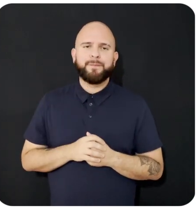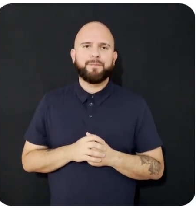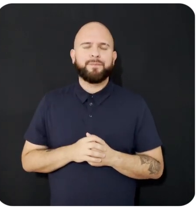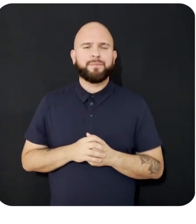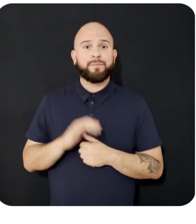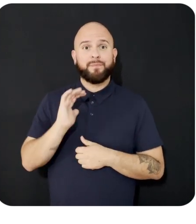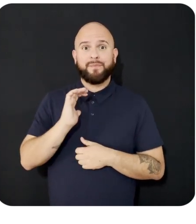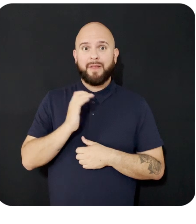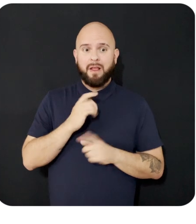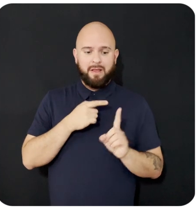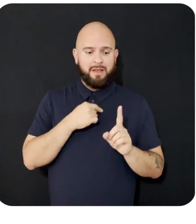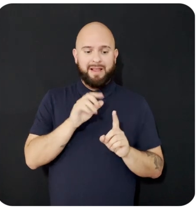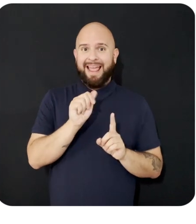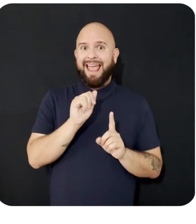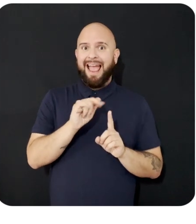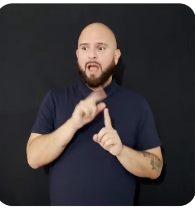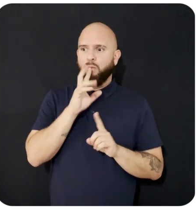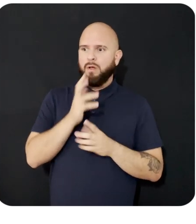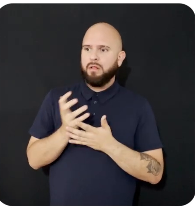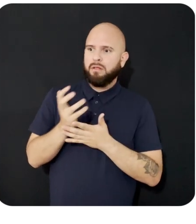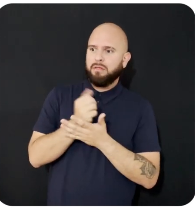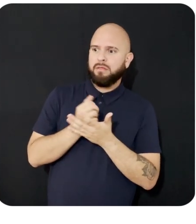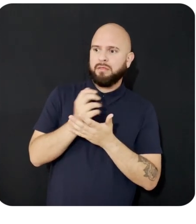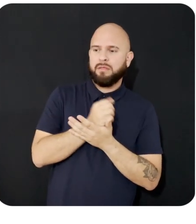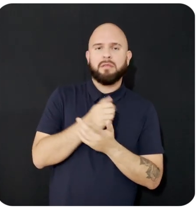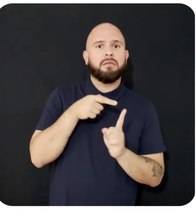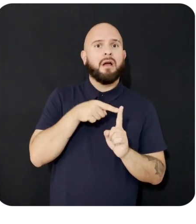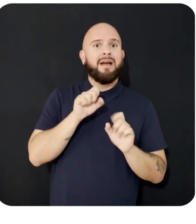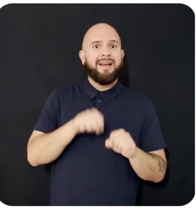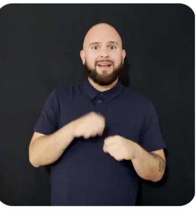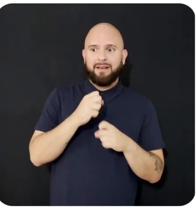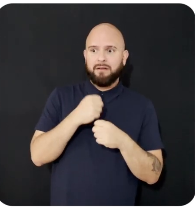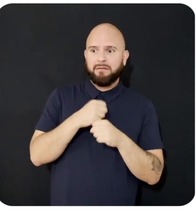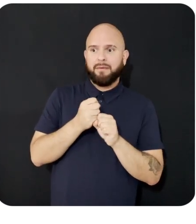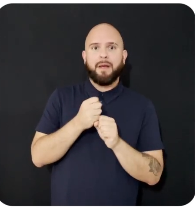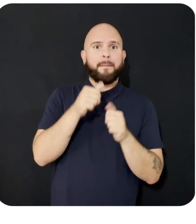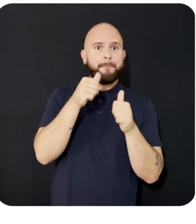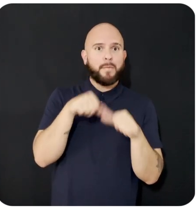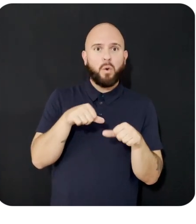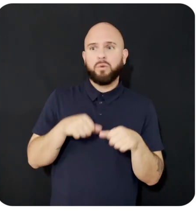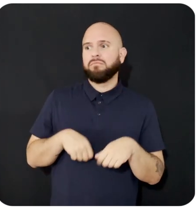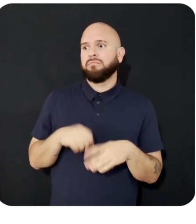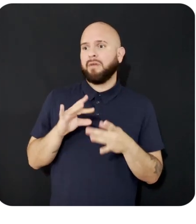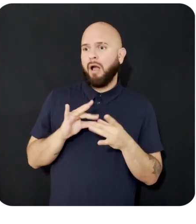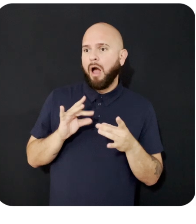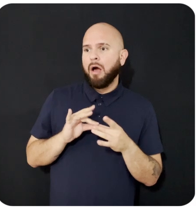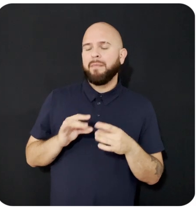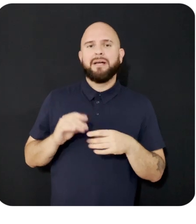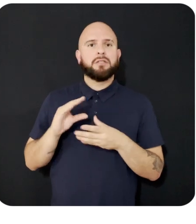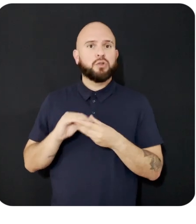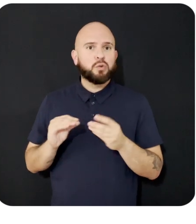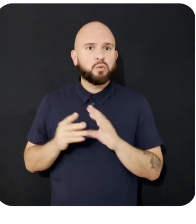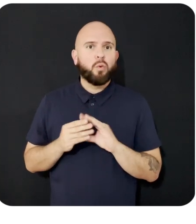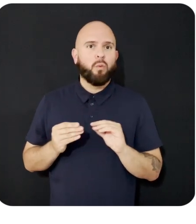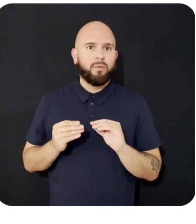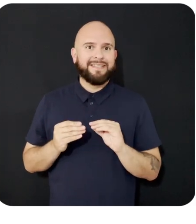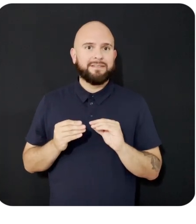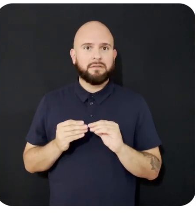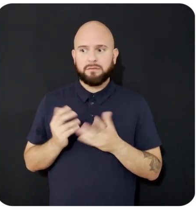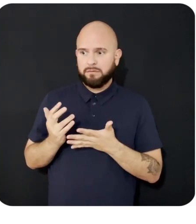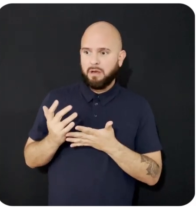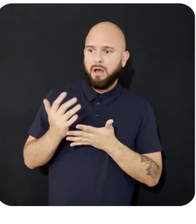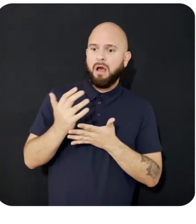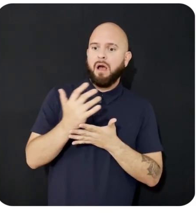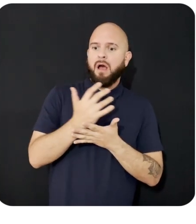creator AIs incorporate posts, comments, and stories from the creator to return representative responses